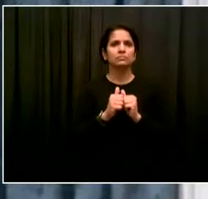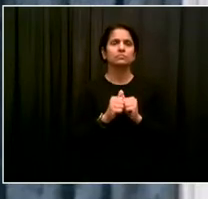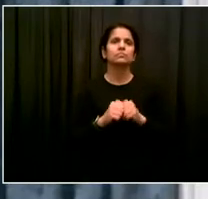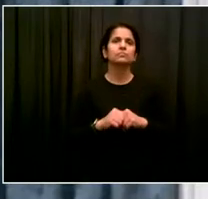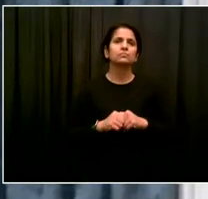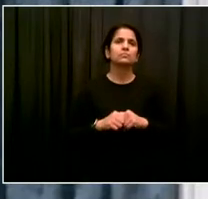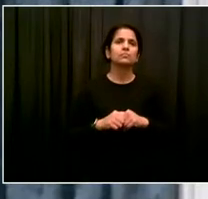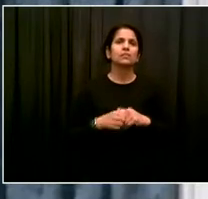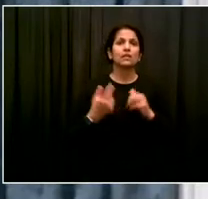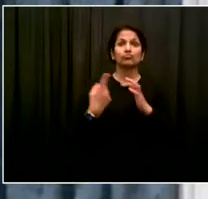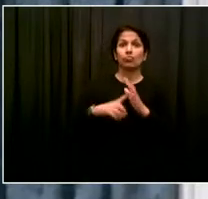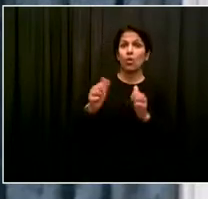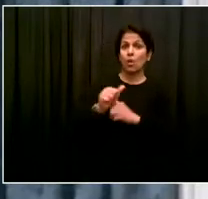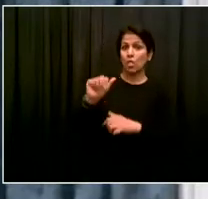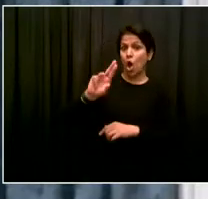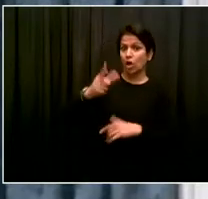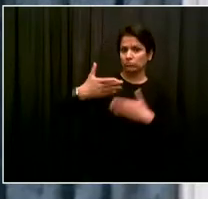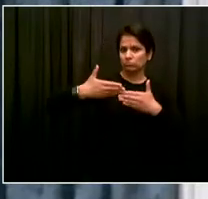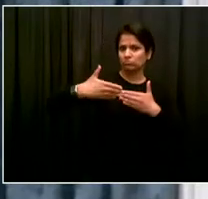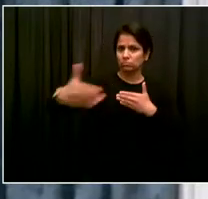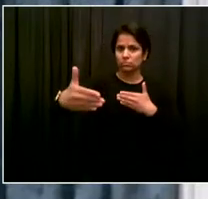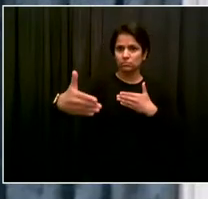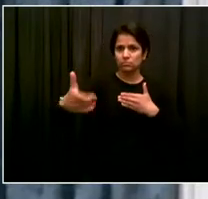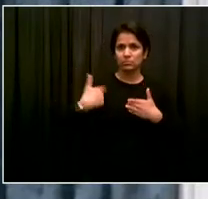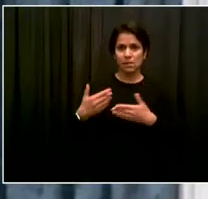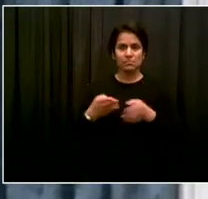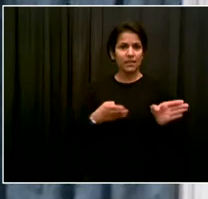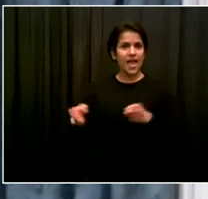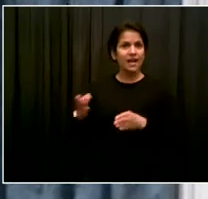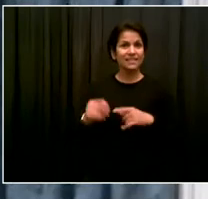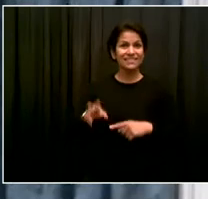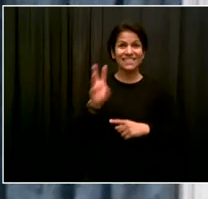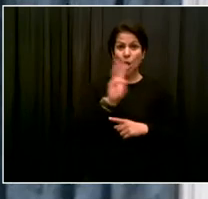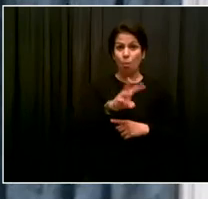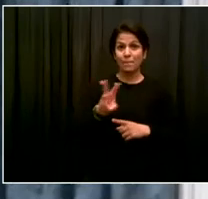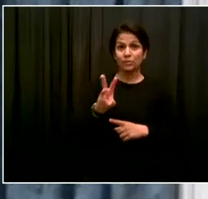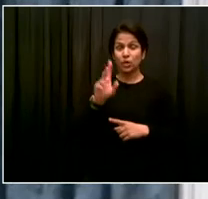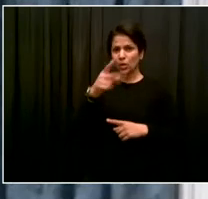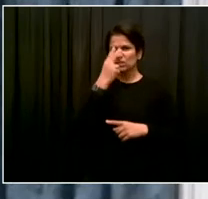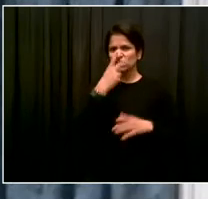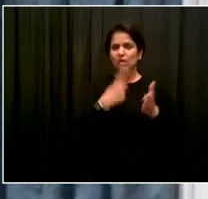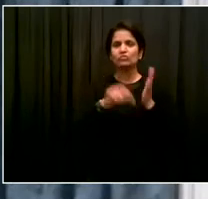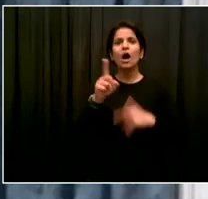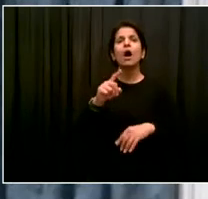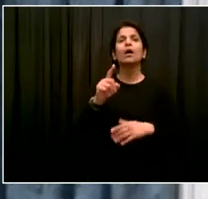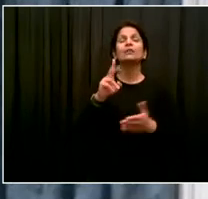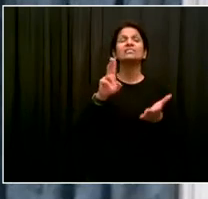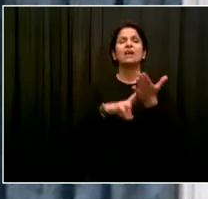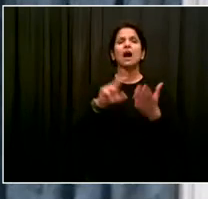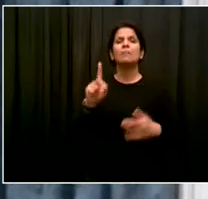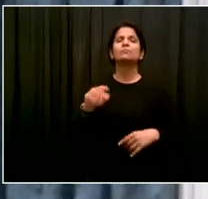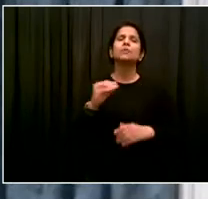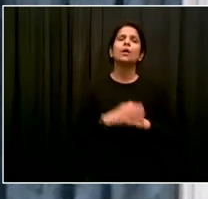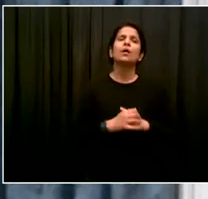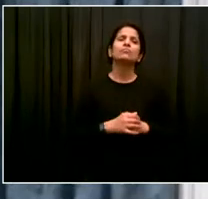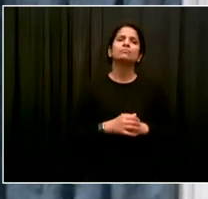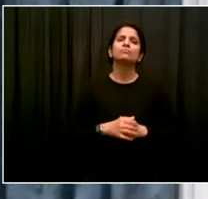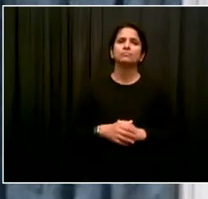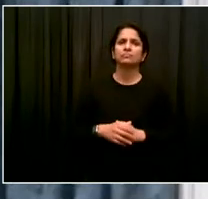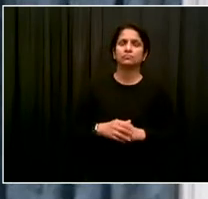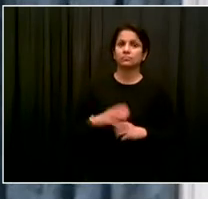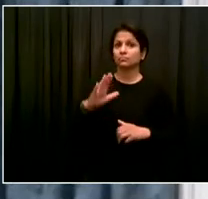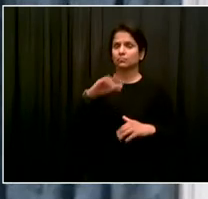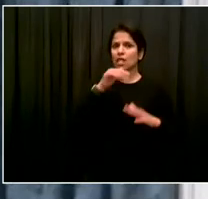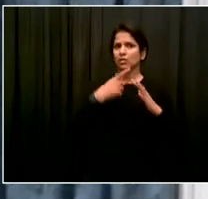portal and those collection services will begin in October. And we're looking very, we're looking forward to this approach. We think this is the right way to get back into